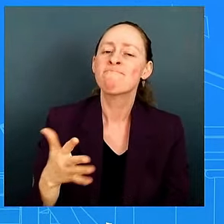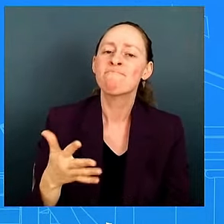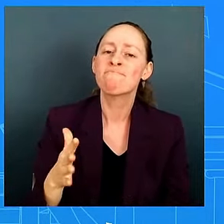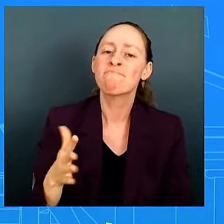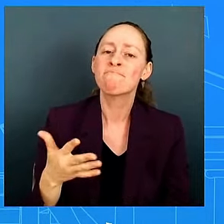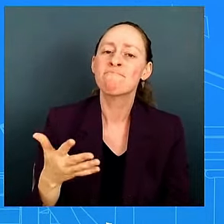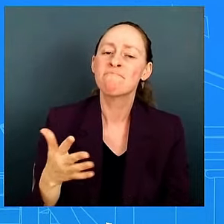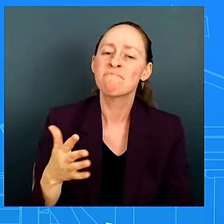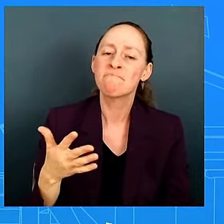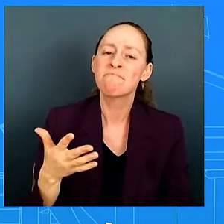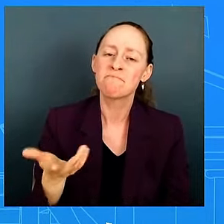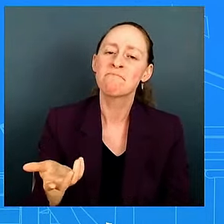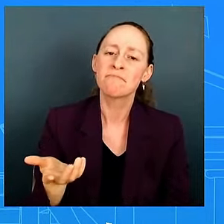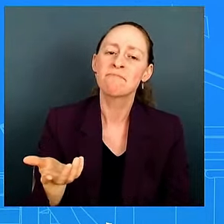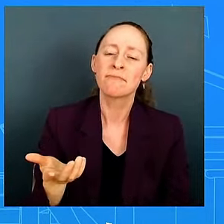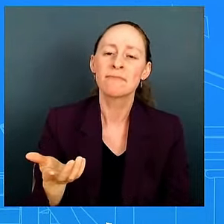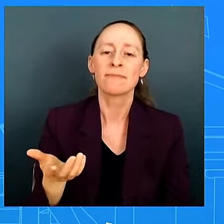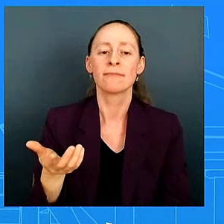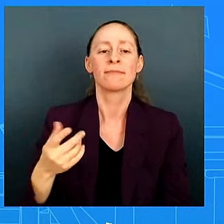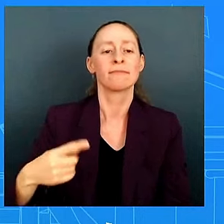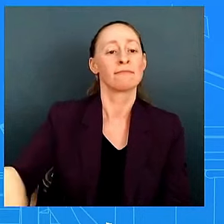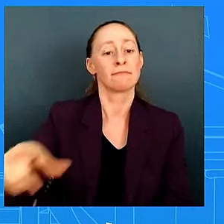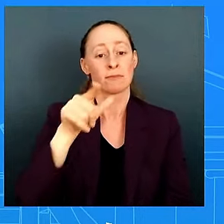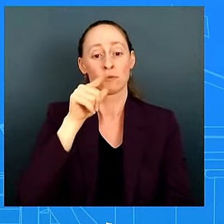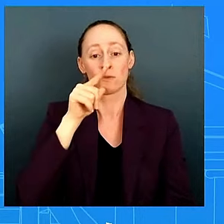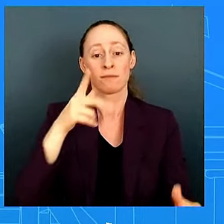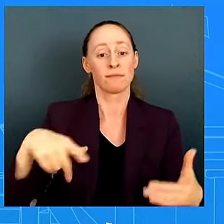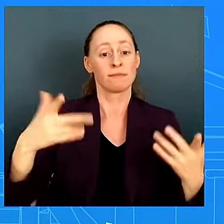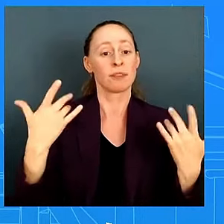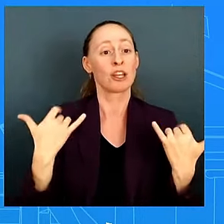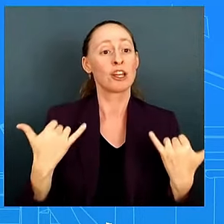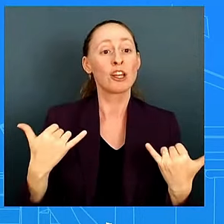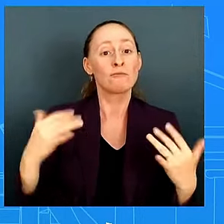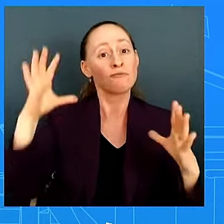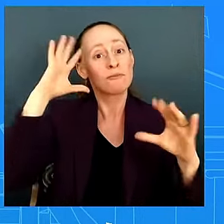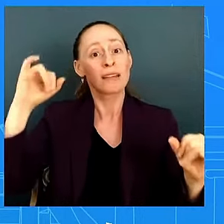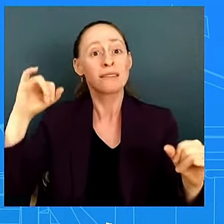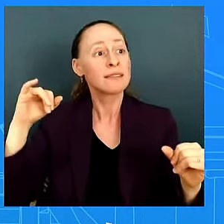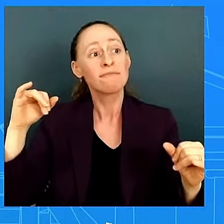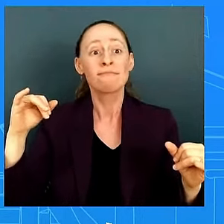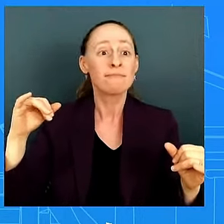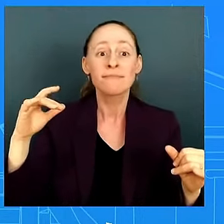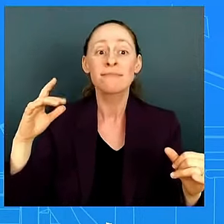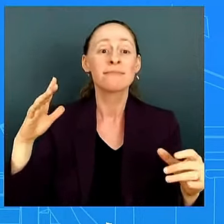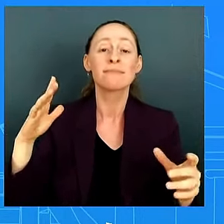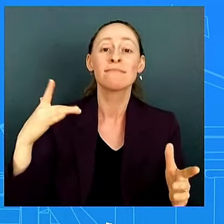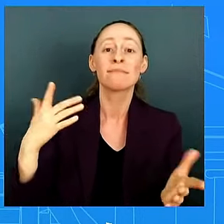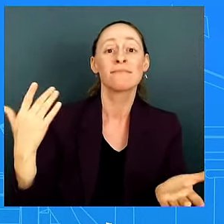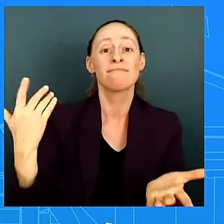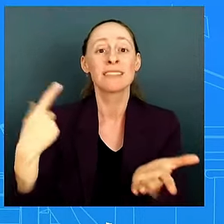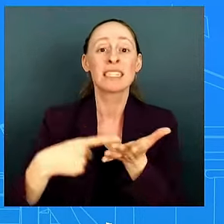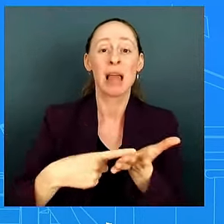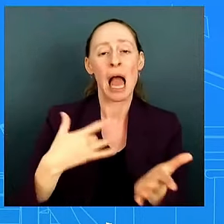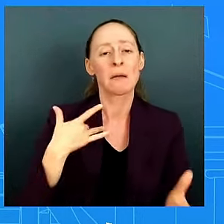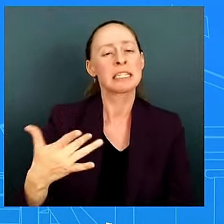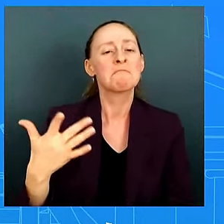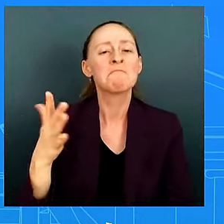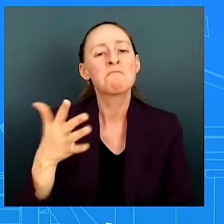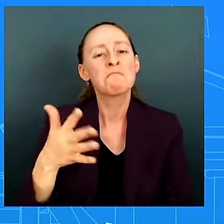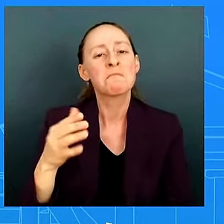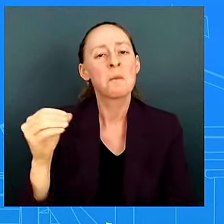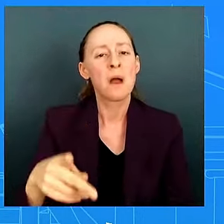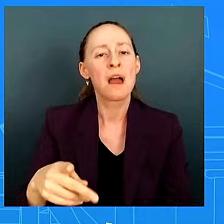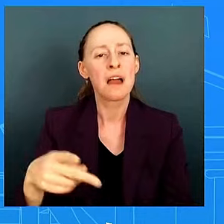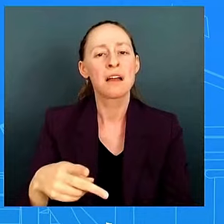first debates aren't great and so look we're going to continue to build on the unprecedented record uh by